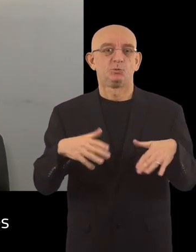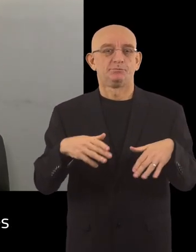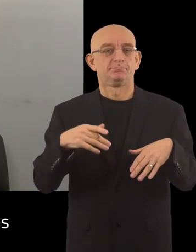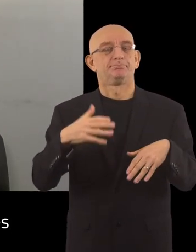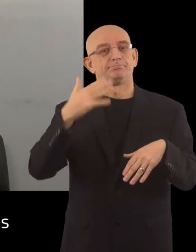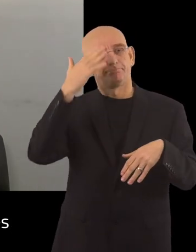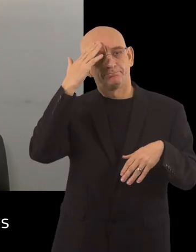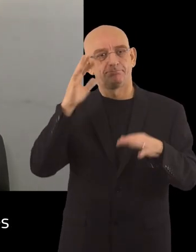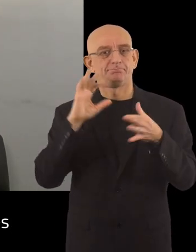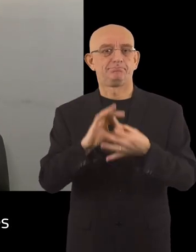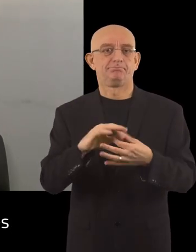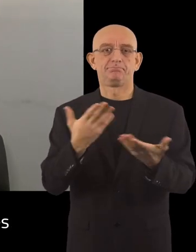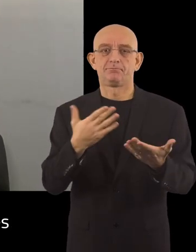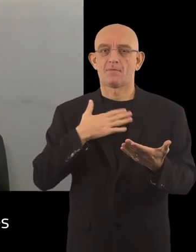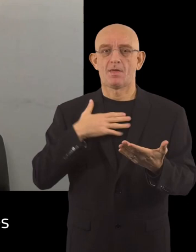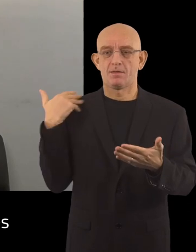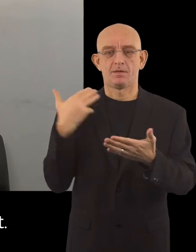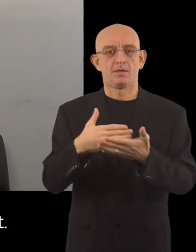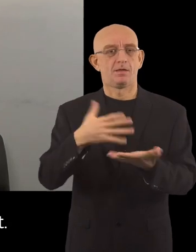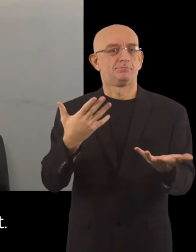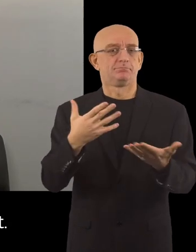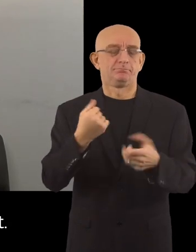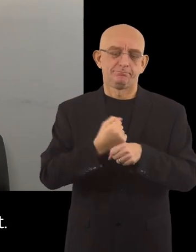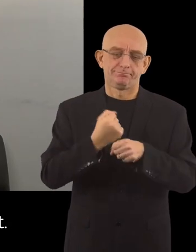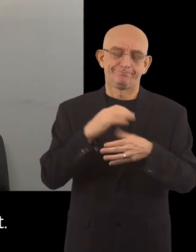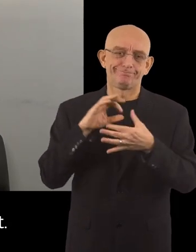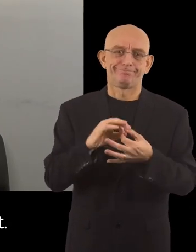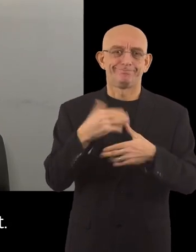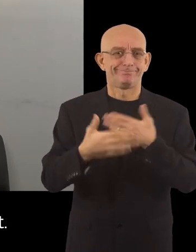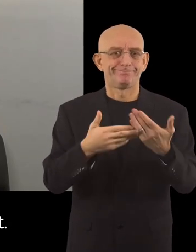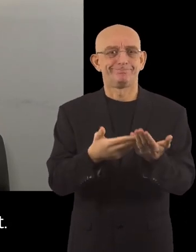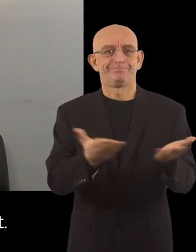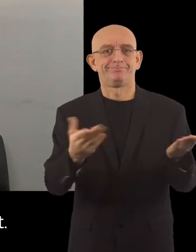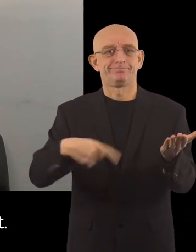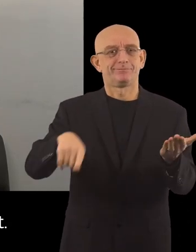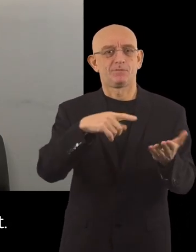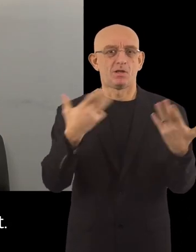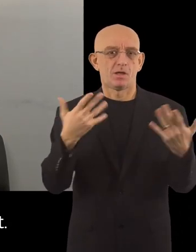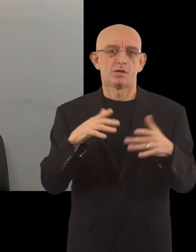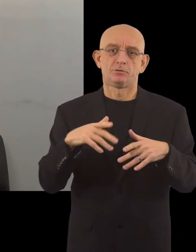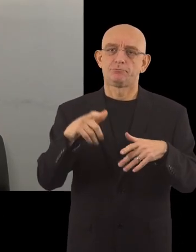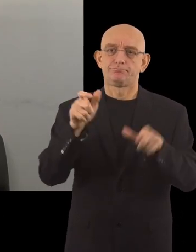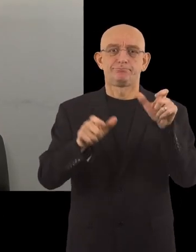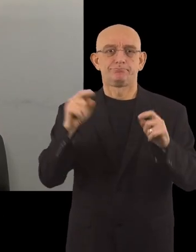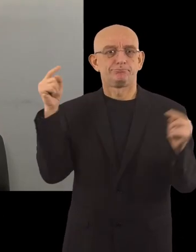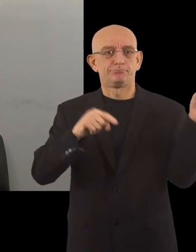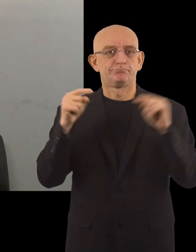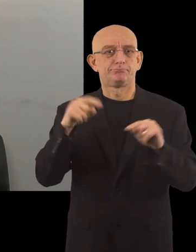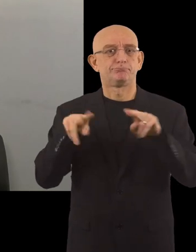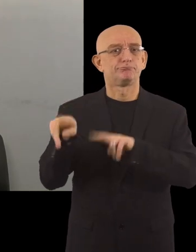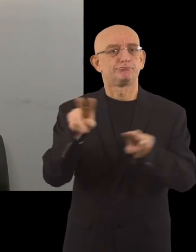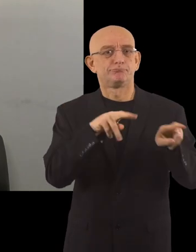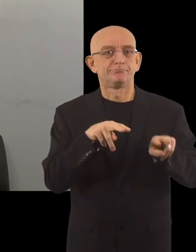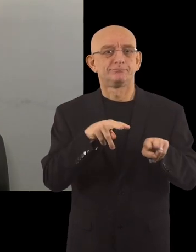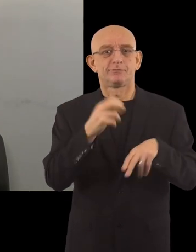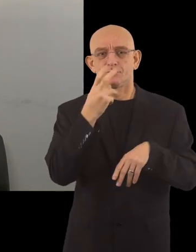of the commitment of our municipalities for the disadvantaged citizens and tourists. Florence, being